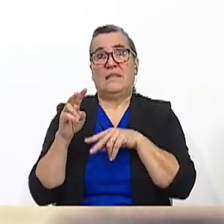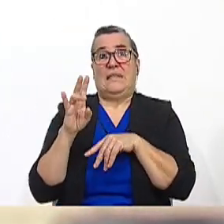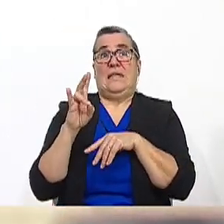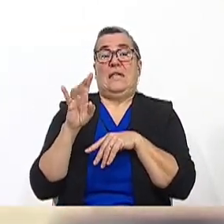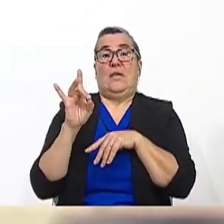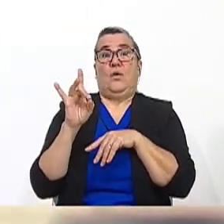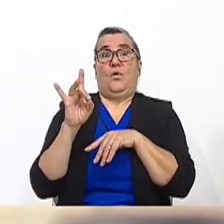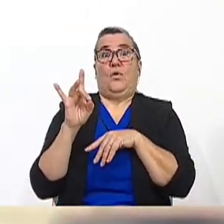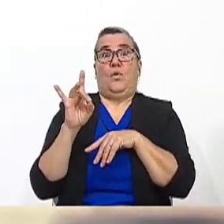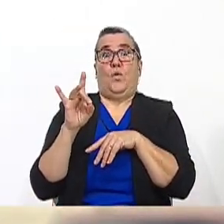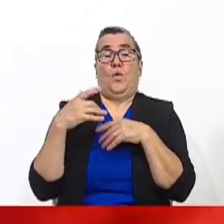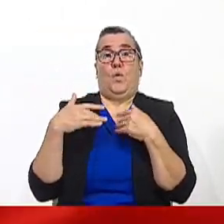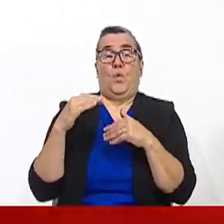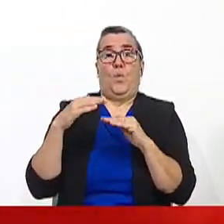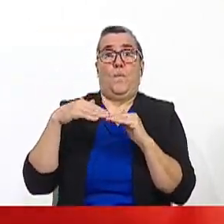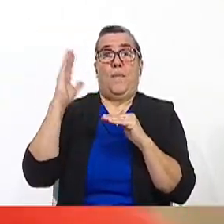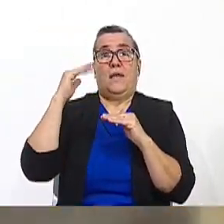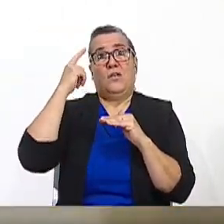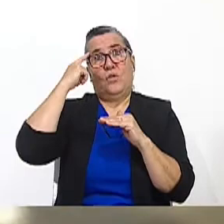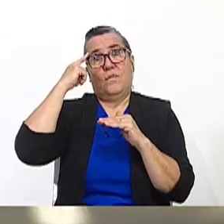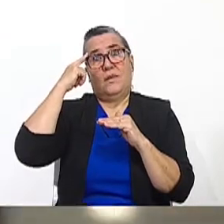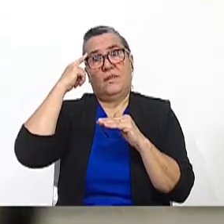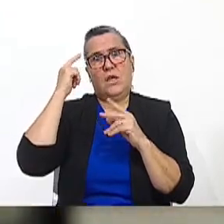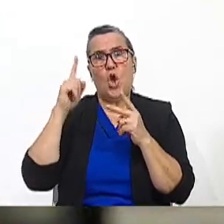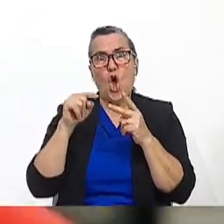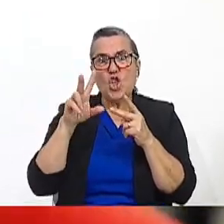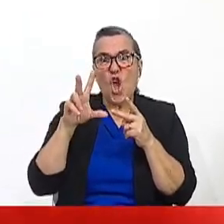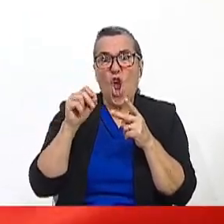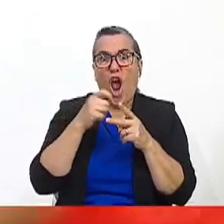Oh, that's higher than I thought. I got 130.